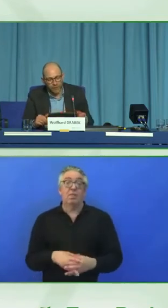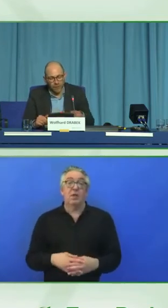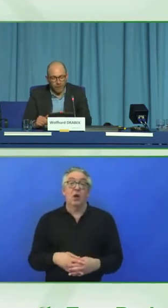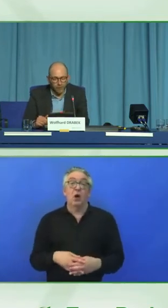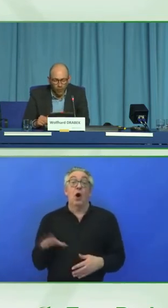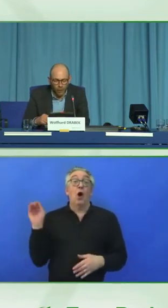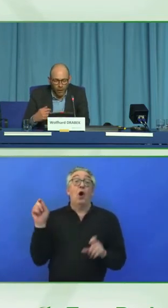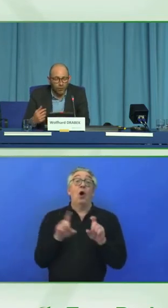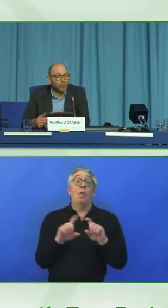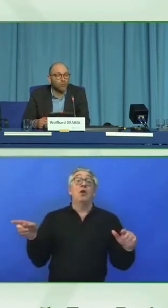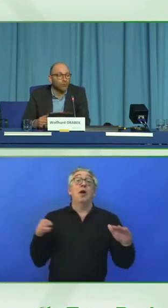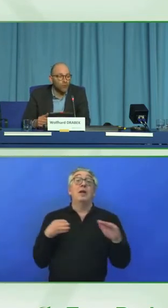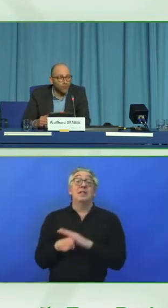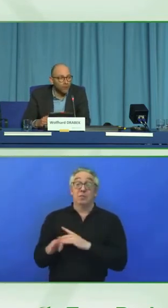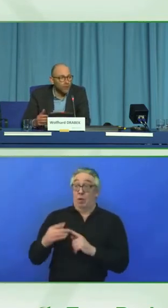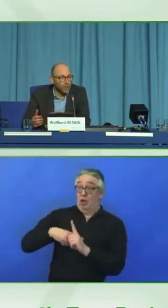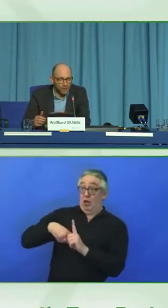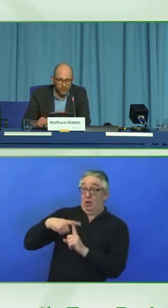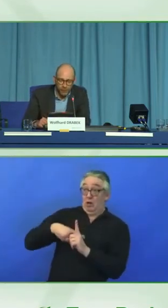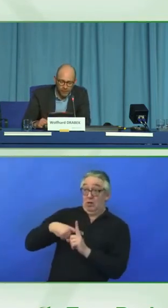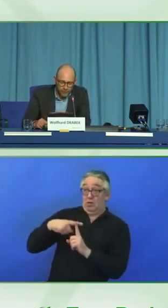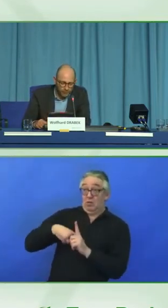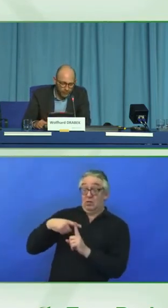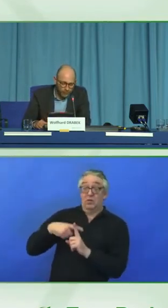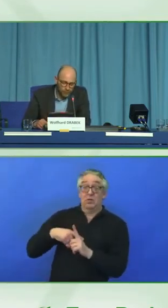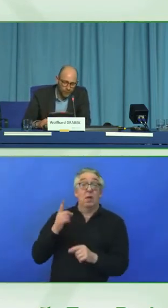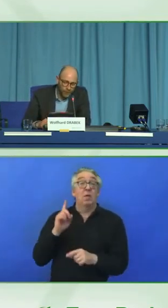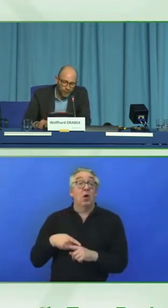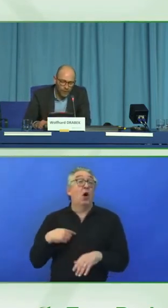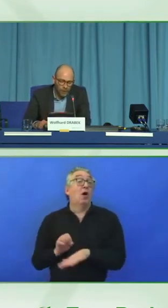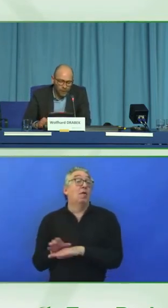give inputs on how to improve the accessibility.